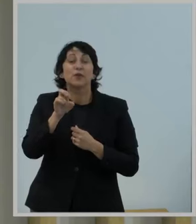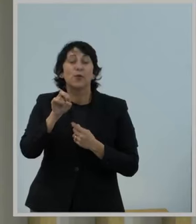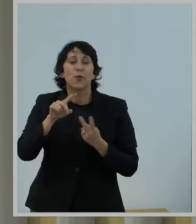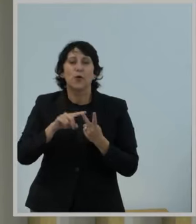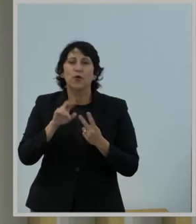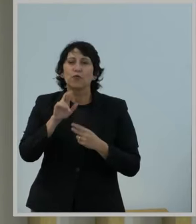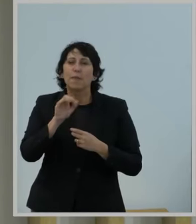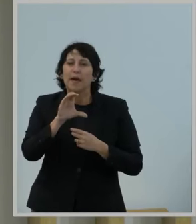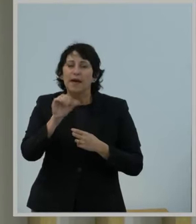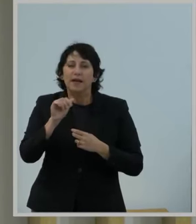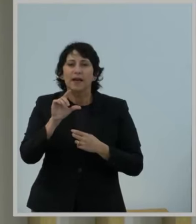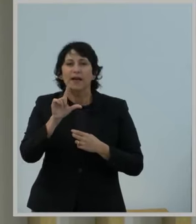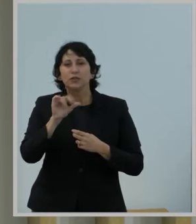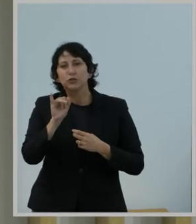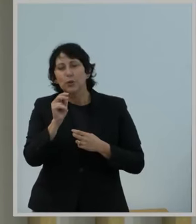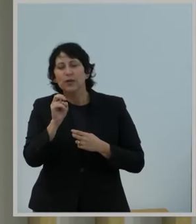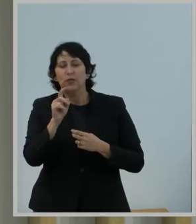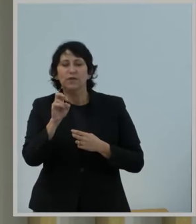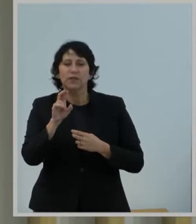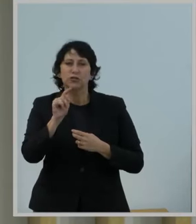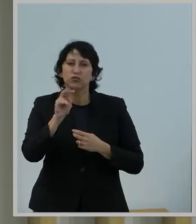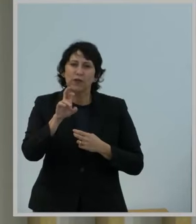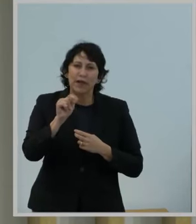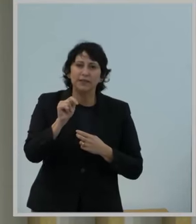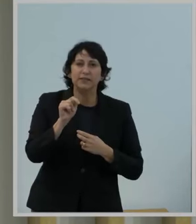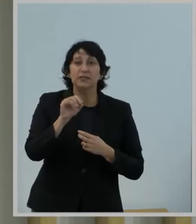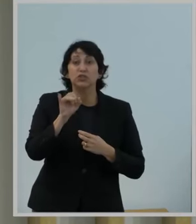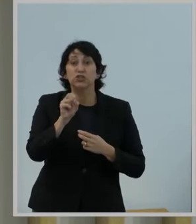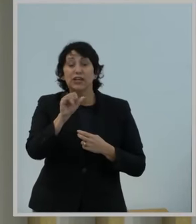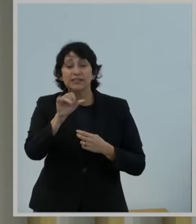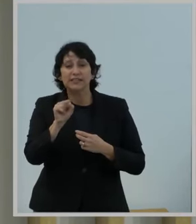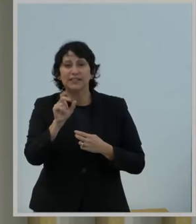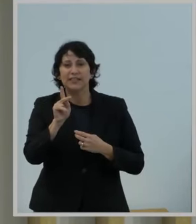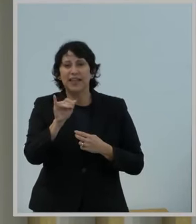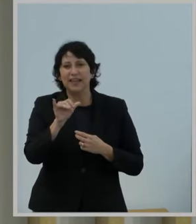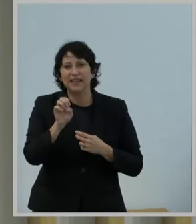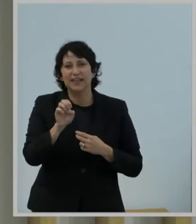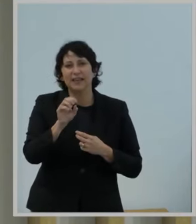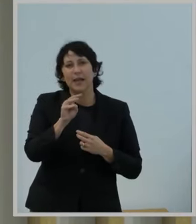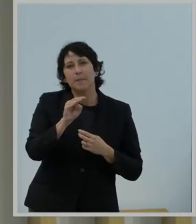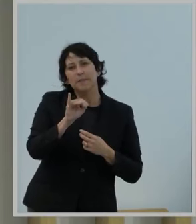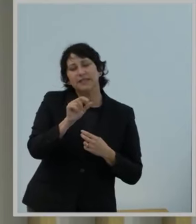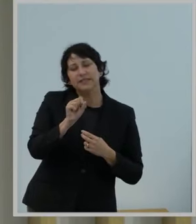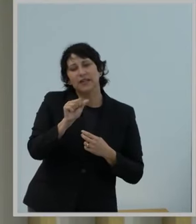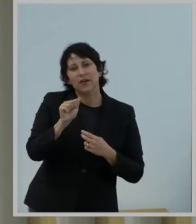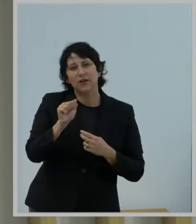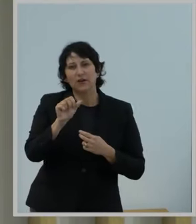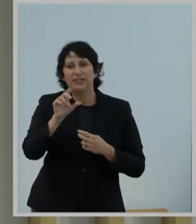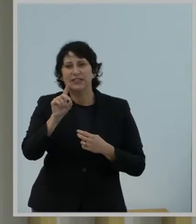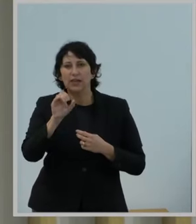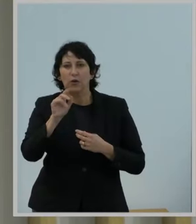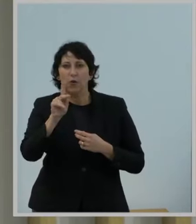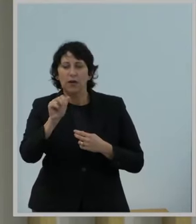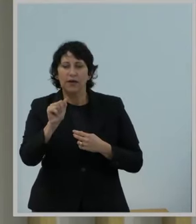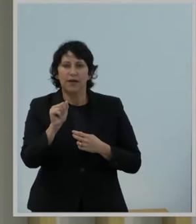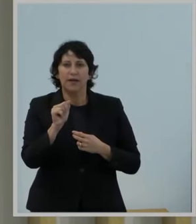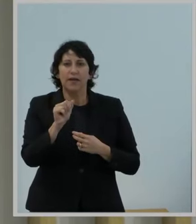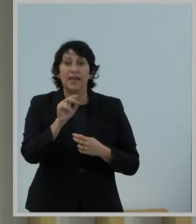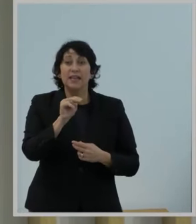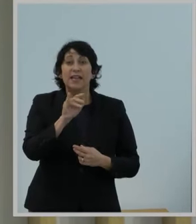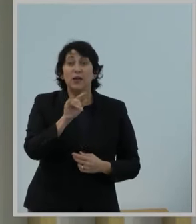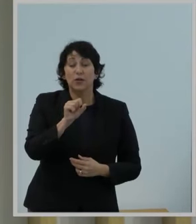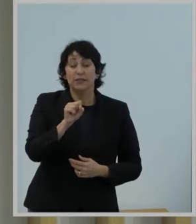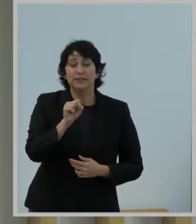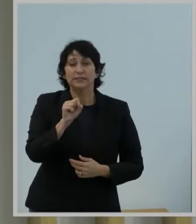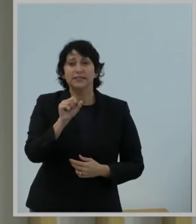Douglas, Lynn Engeldau, Jody Griffin, Trent Harkrader, Jesse Jackman, Katie King, Nissa Longer, Dankoya Nguyen, Nicholas